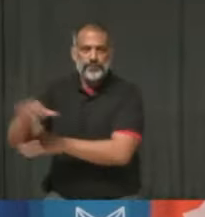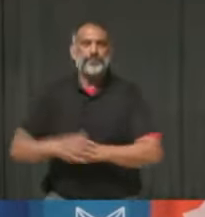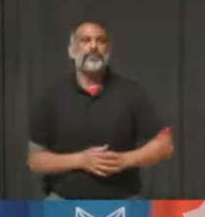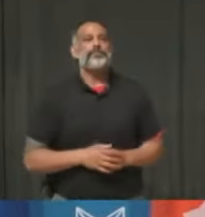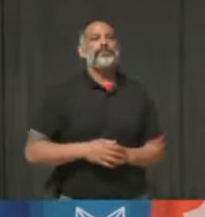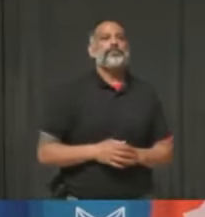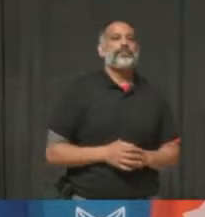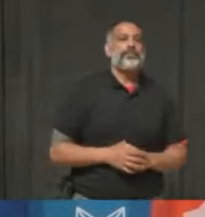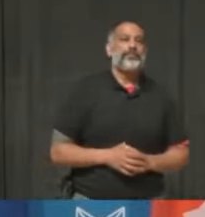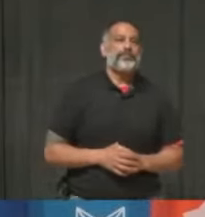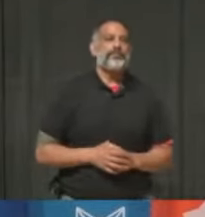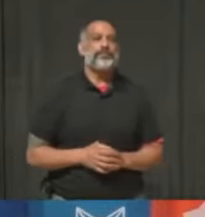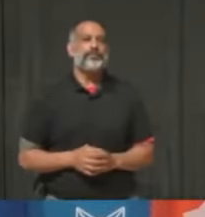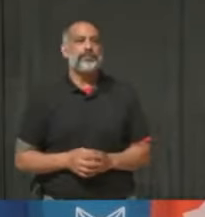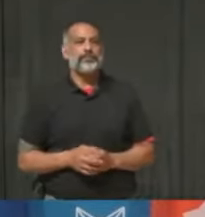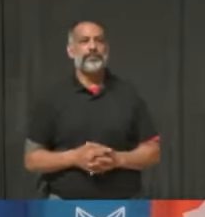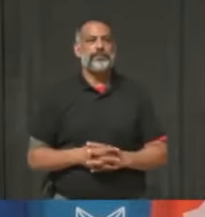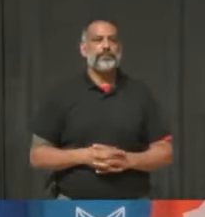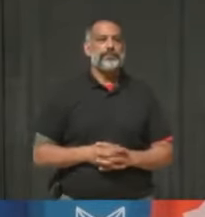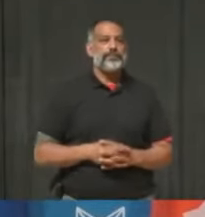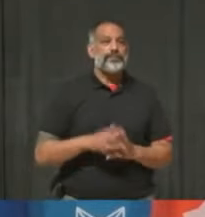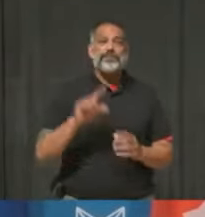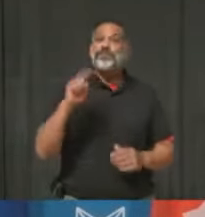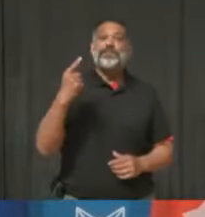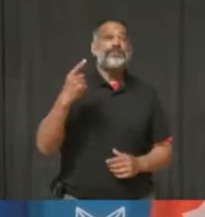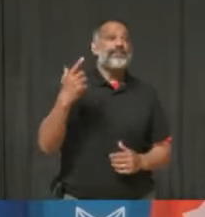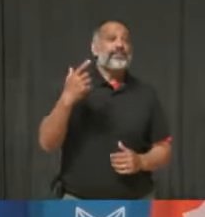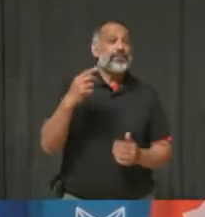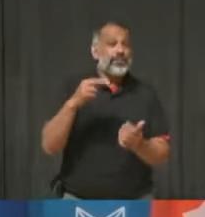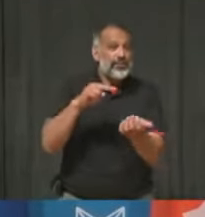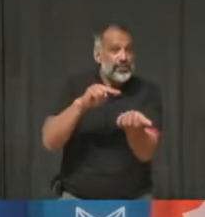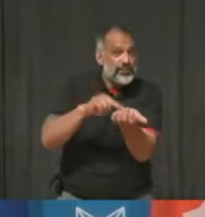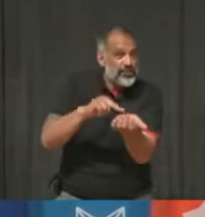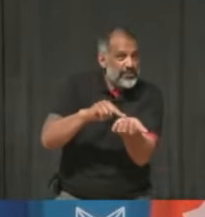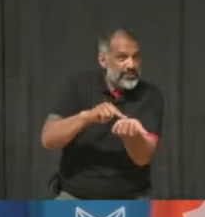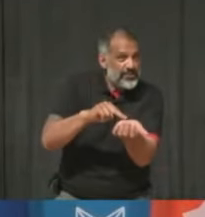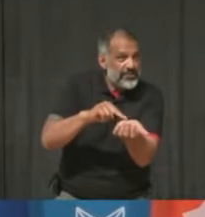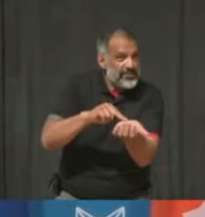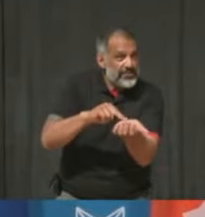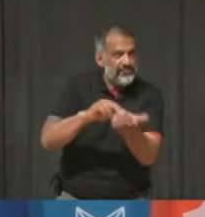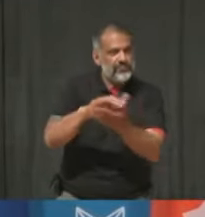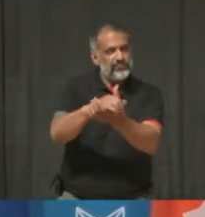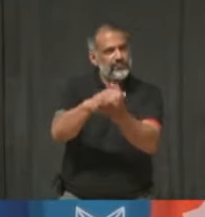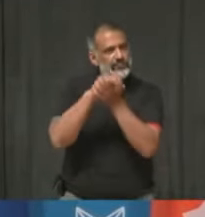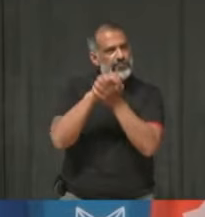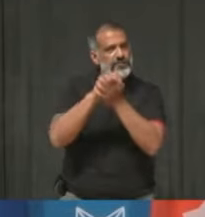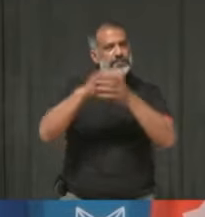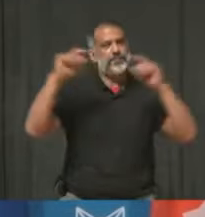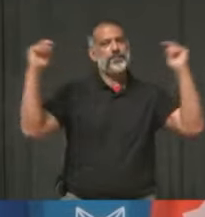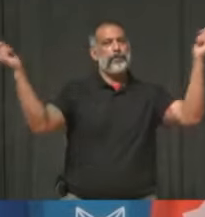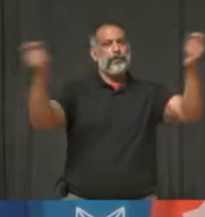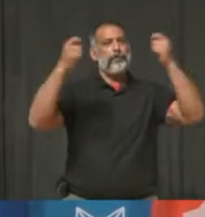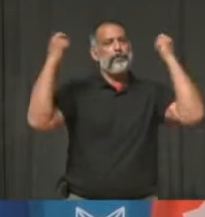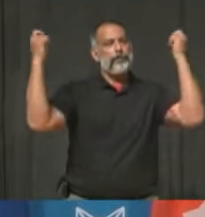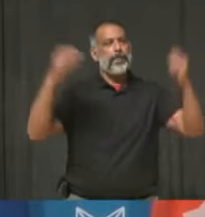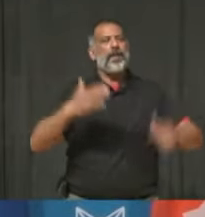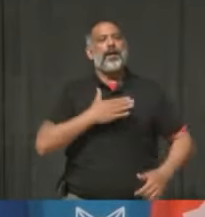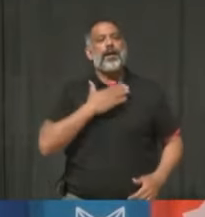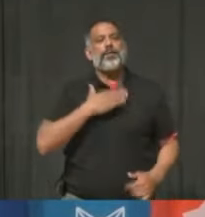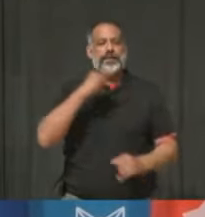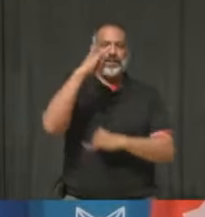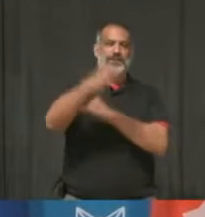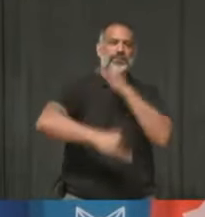I'd like to start my remarks by wishing all of our nurses a happy Nurses Week, happy Nursing Day on the anniversary of Florence